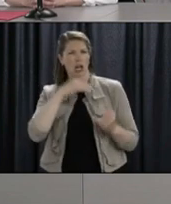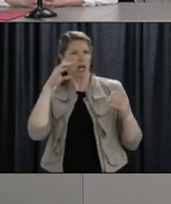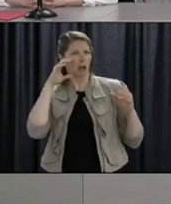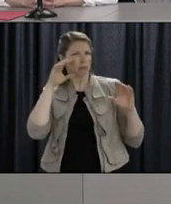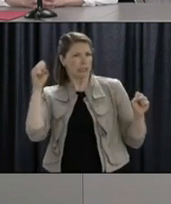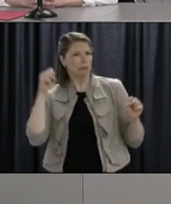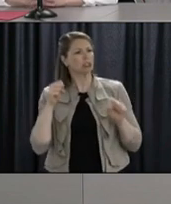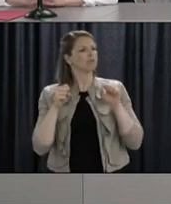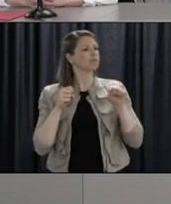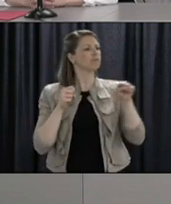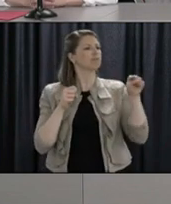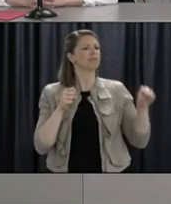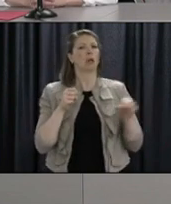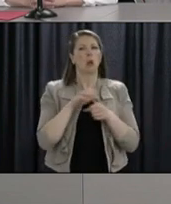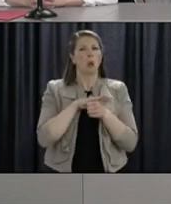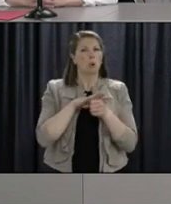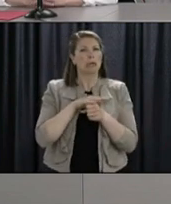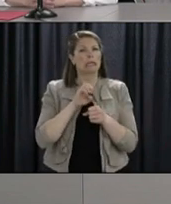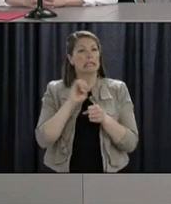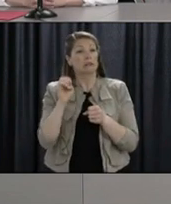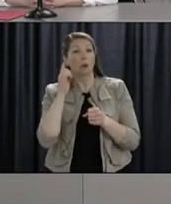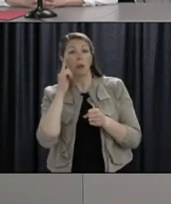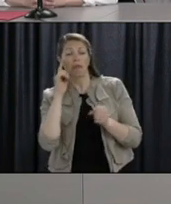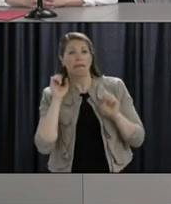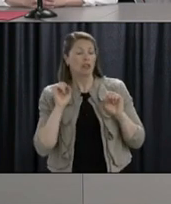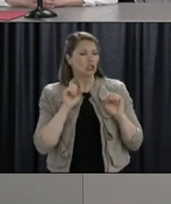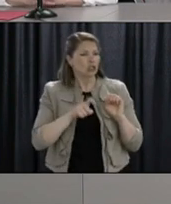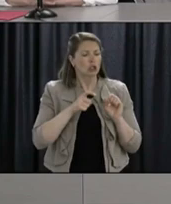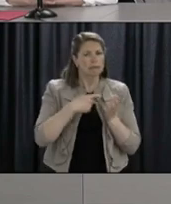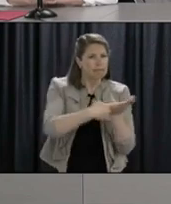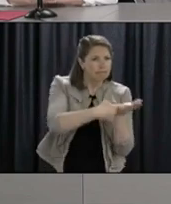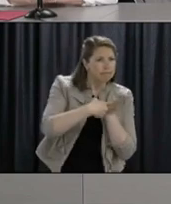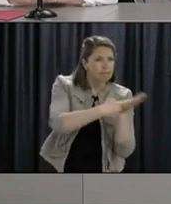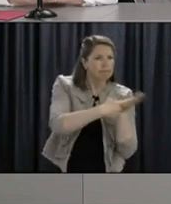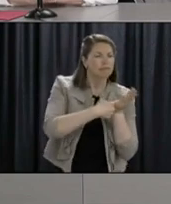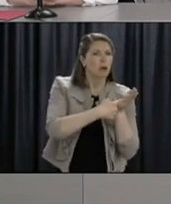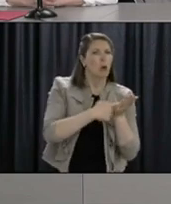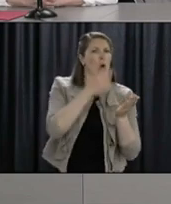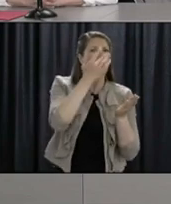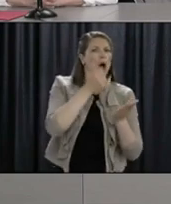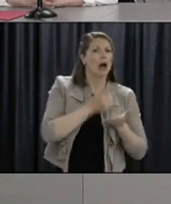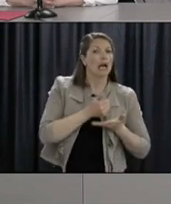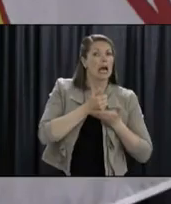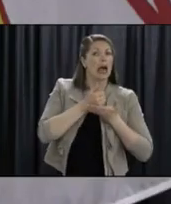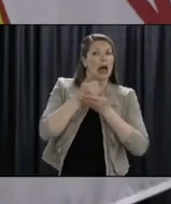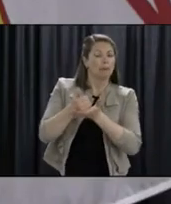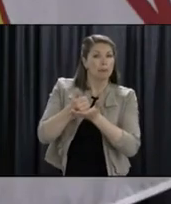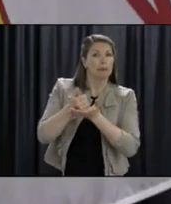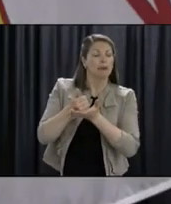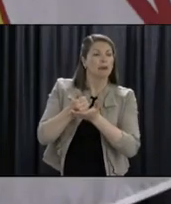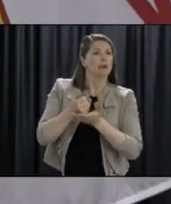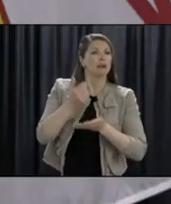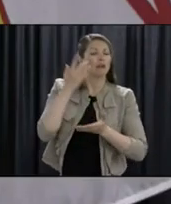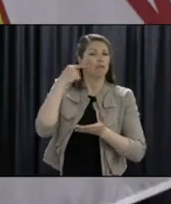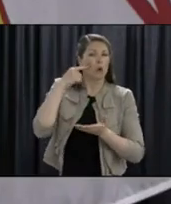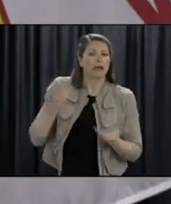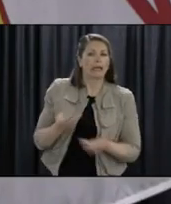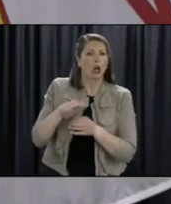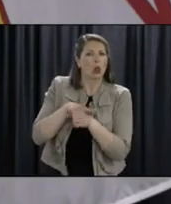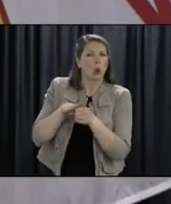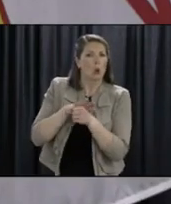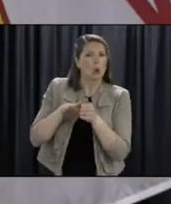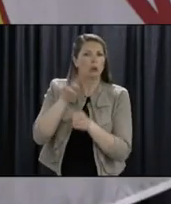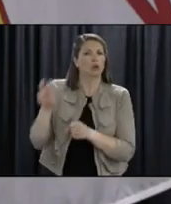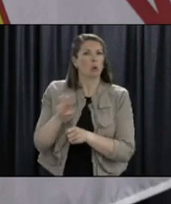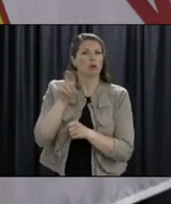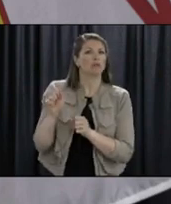say to tourism operators for whom this could mean the difference between going out of business and surviving? We are talking to other provinces about, you know,